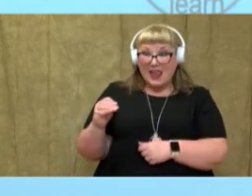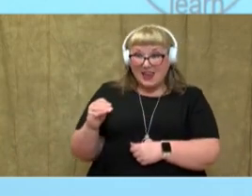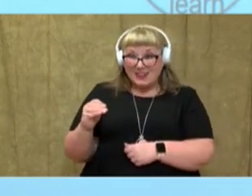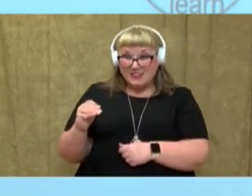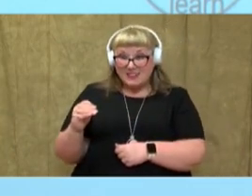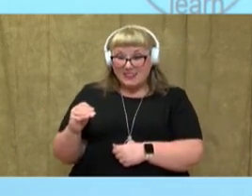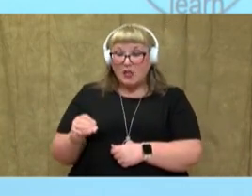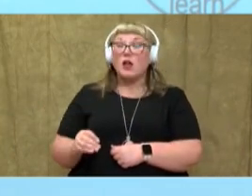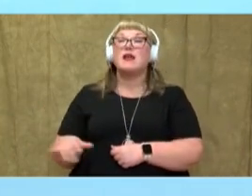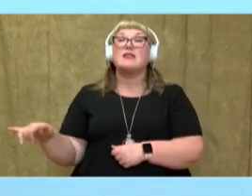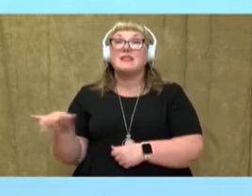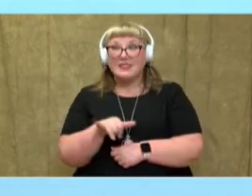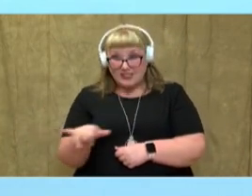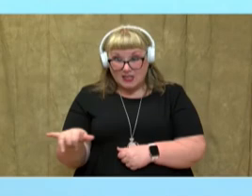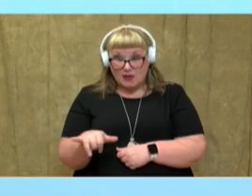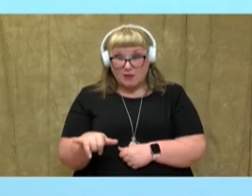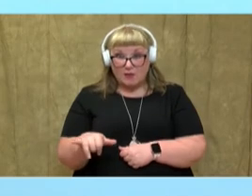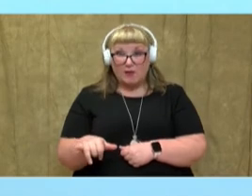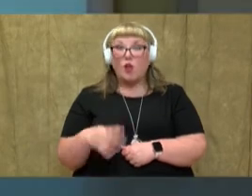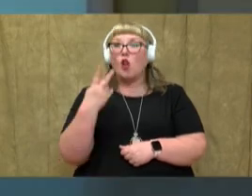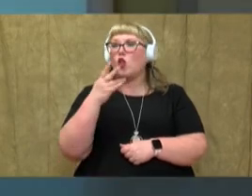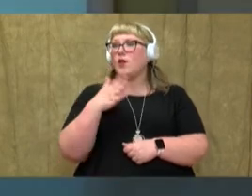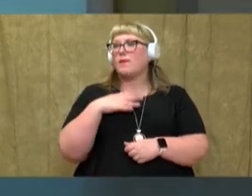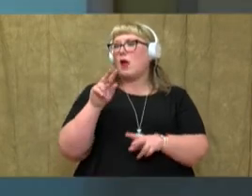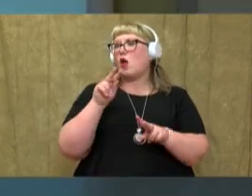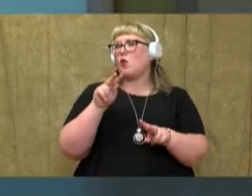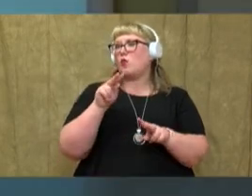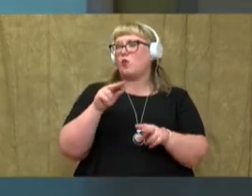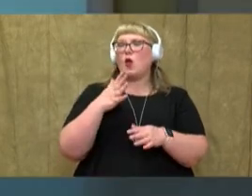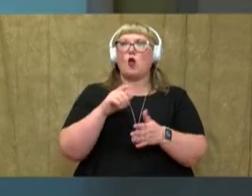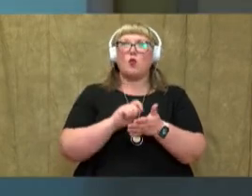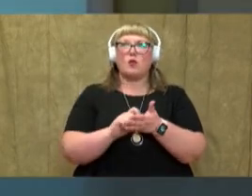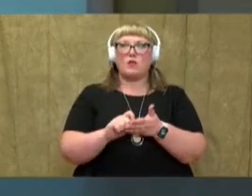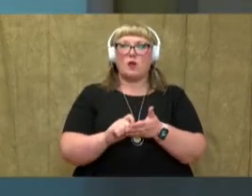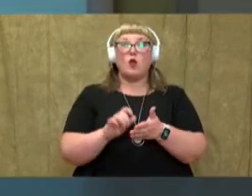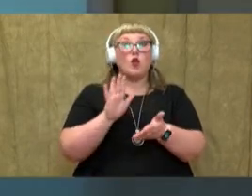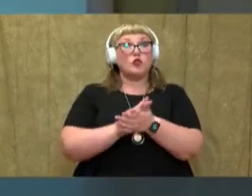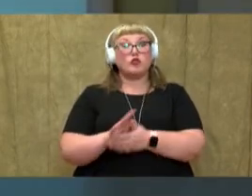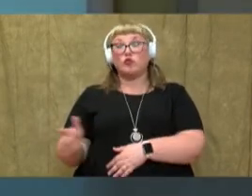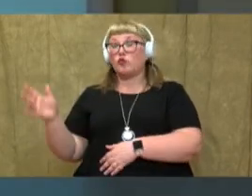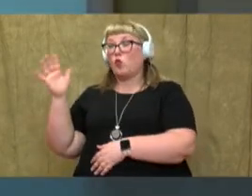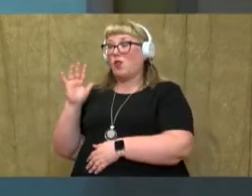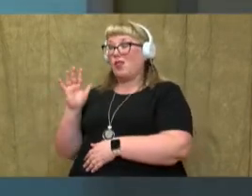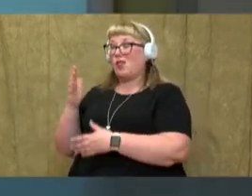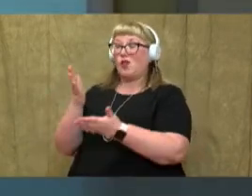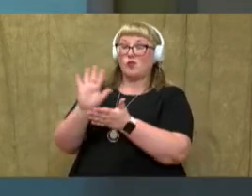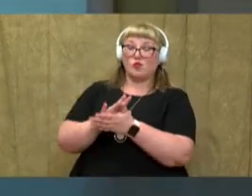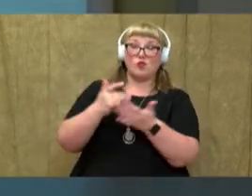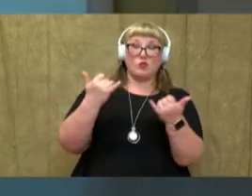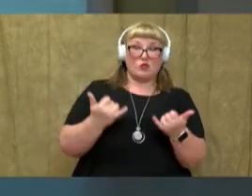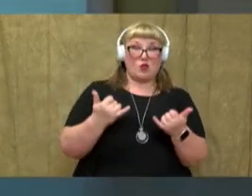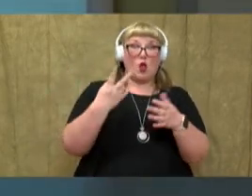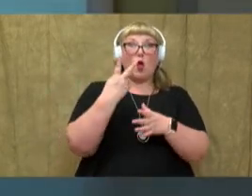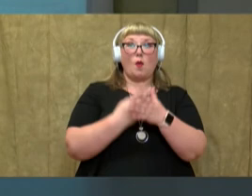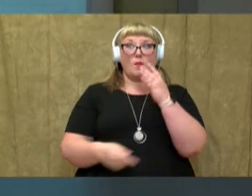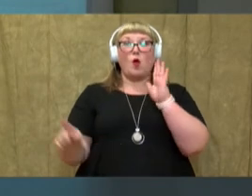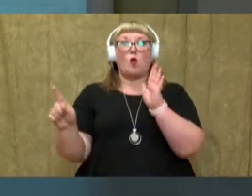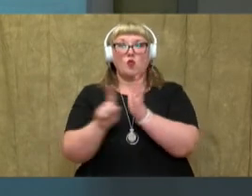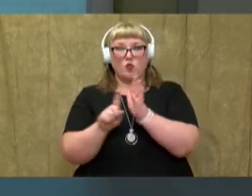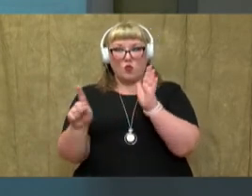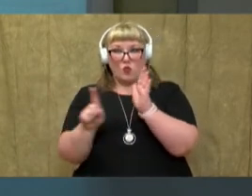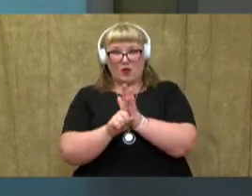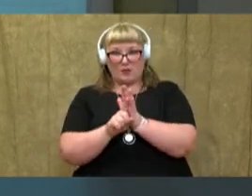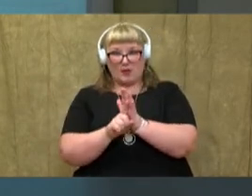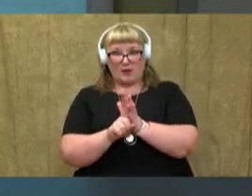word both and and. Look at my writing. School long ago and schools today both rung a bell